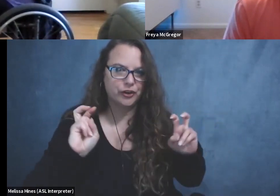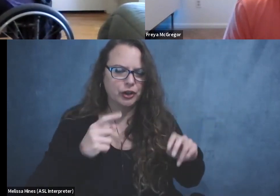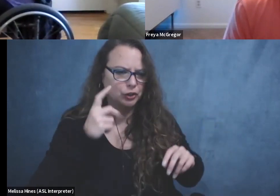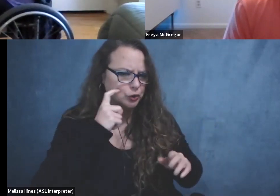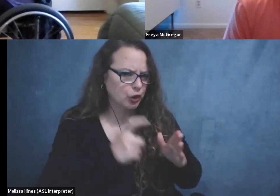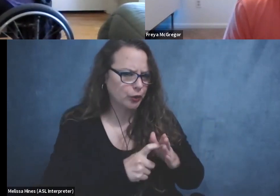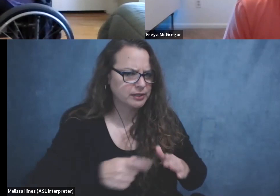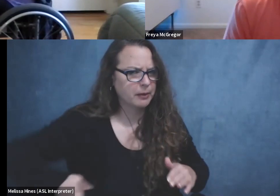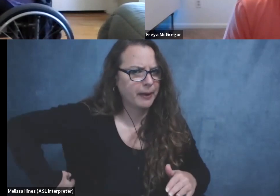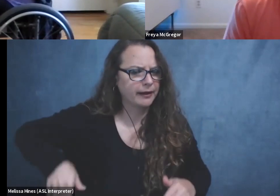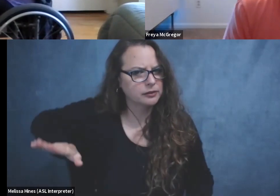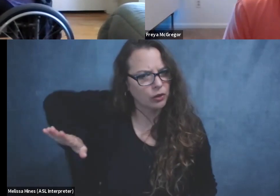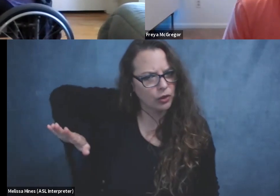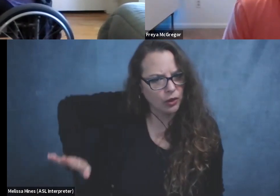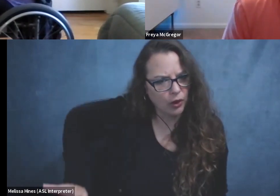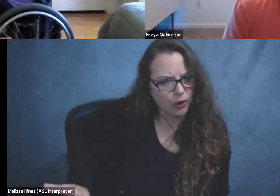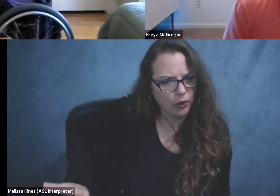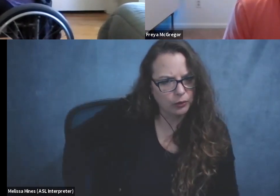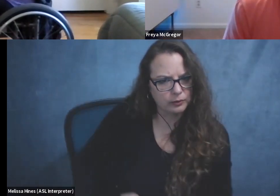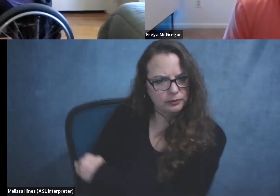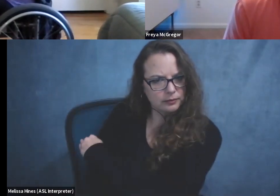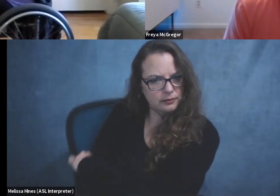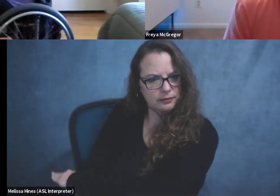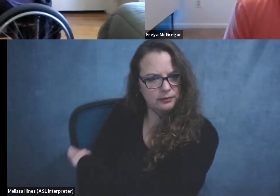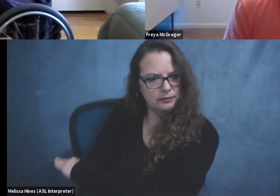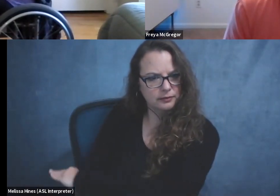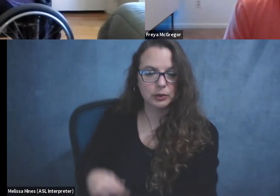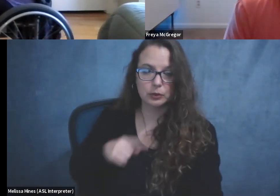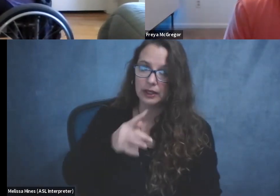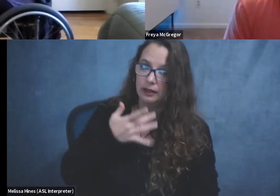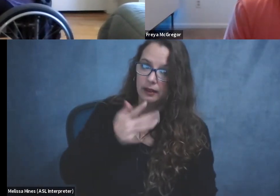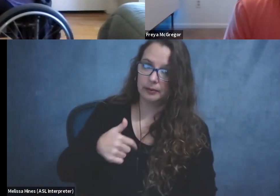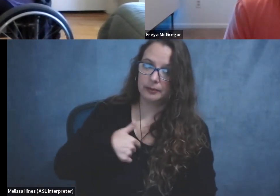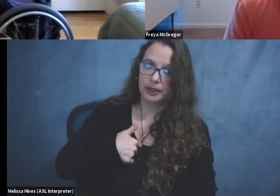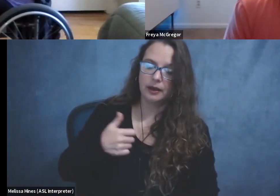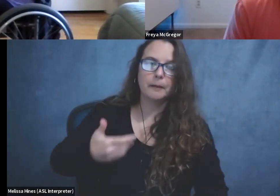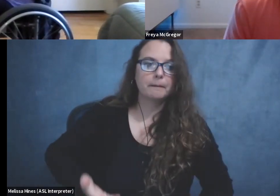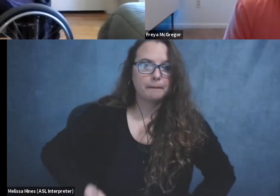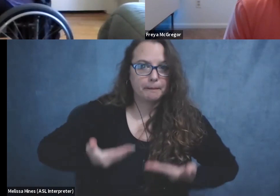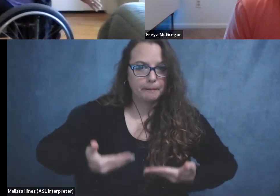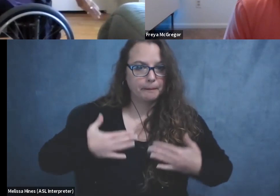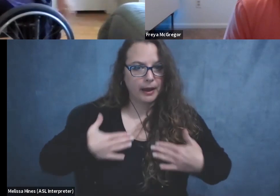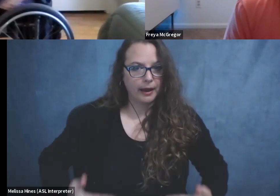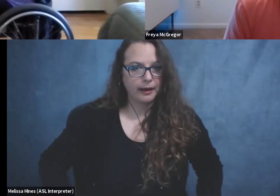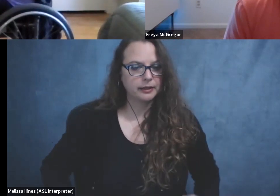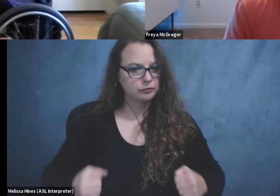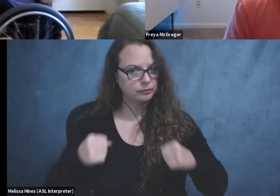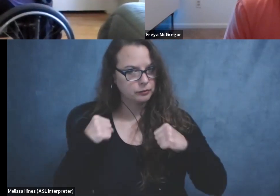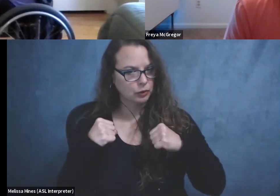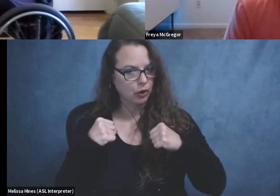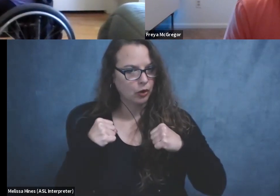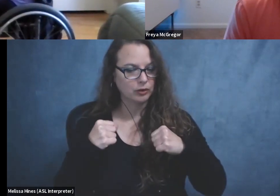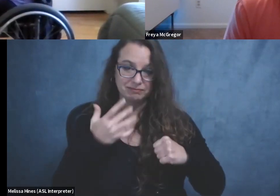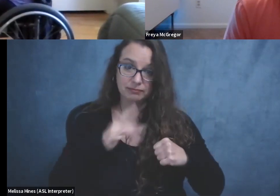is on my chair. I'm lucky that I have enough upper body strength to have a lower back, because please